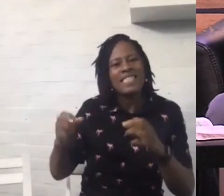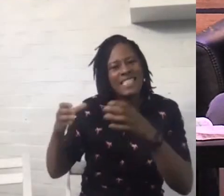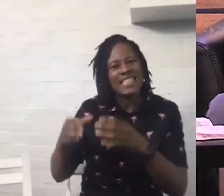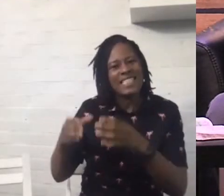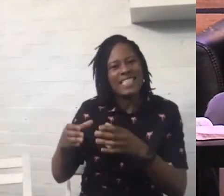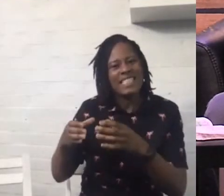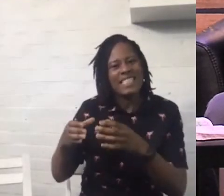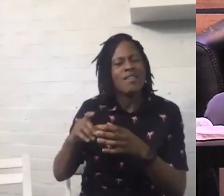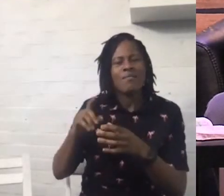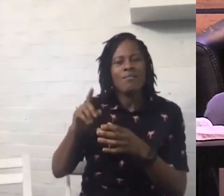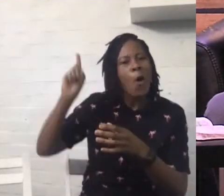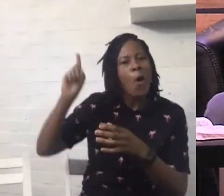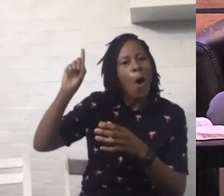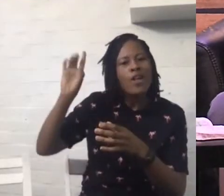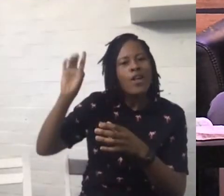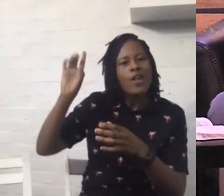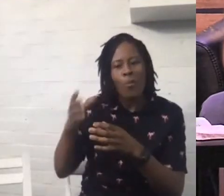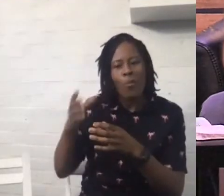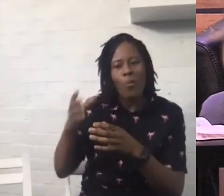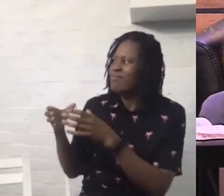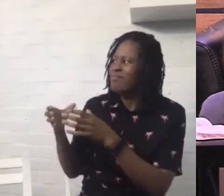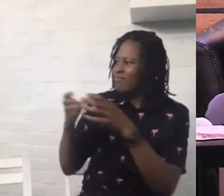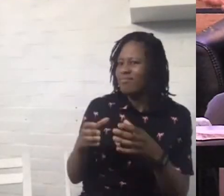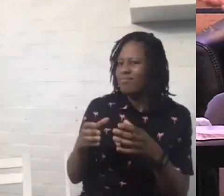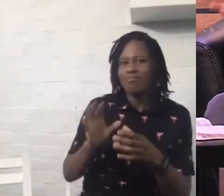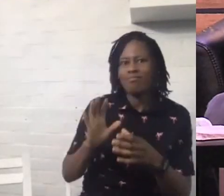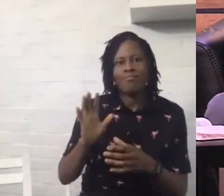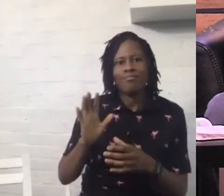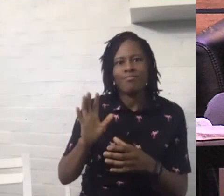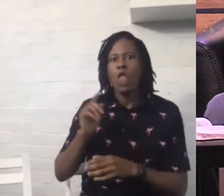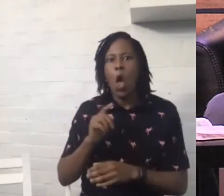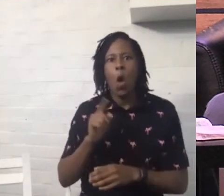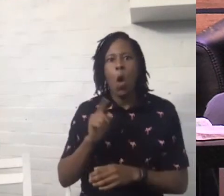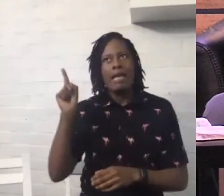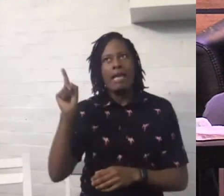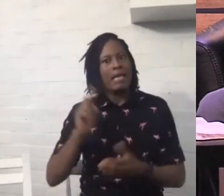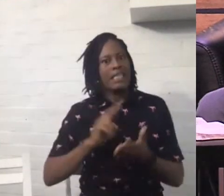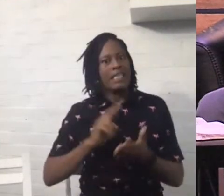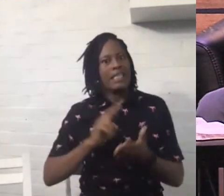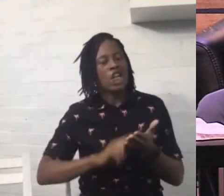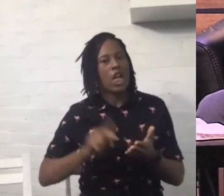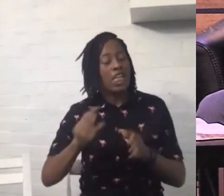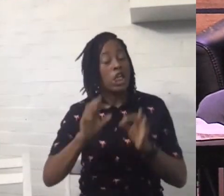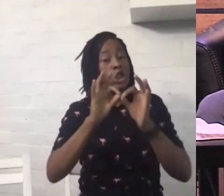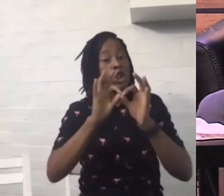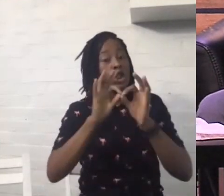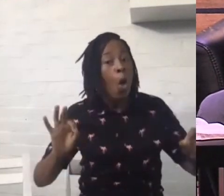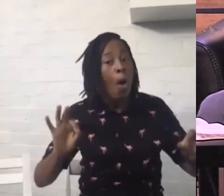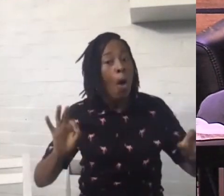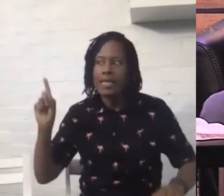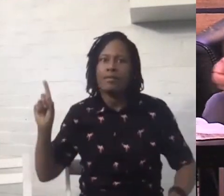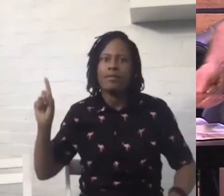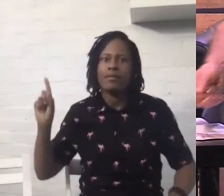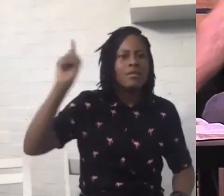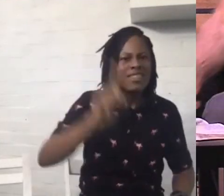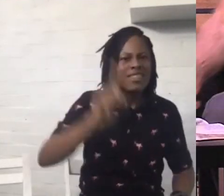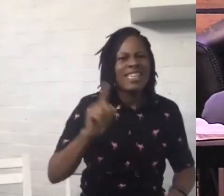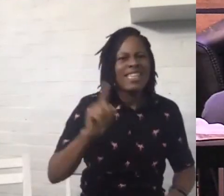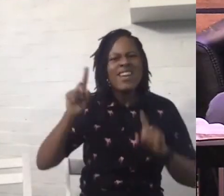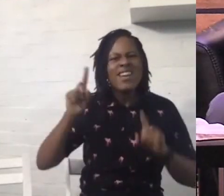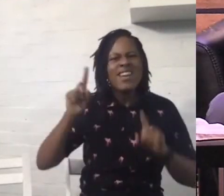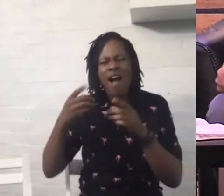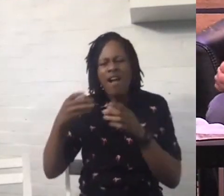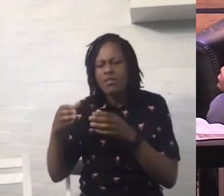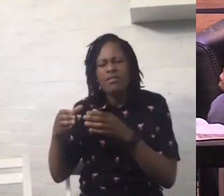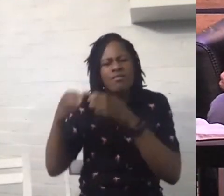his nature he is Jehovah shalom do you understand what I'm saying God doesn't just give you a little bit of peace like a spoonful